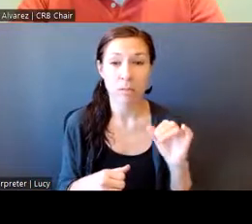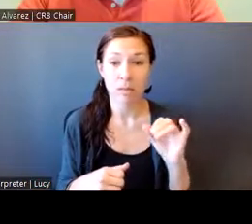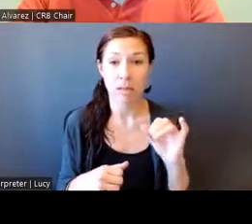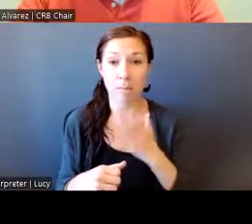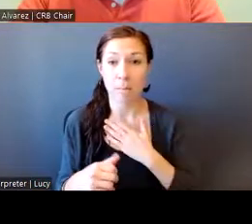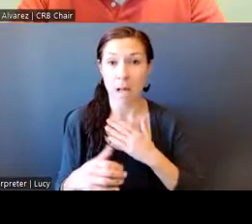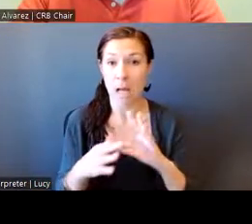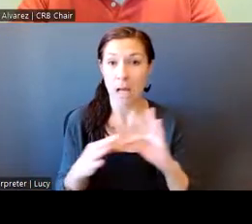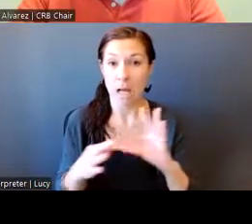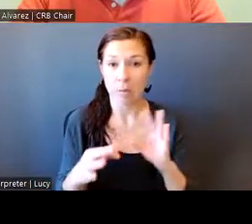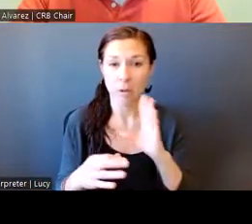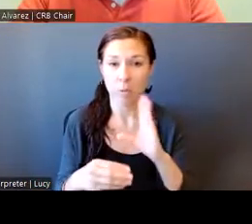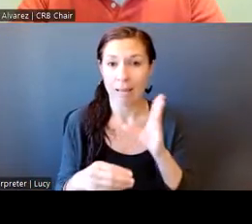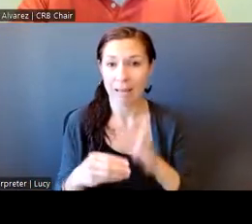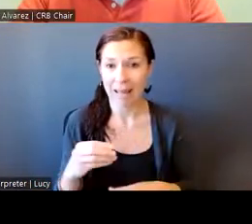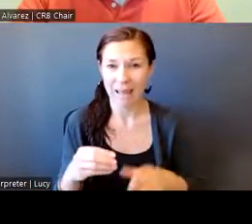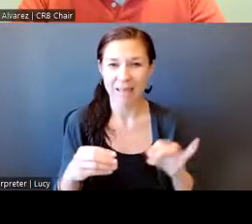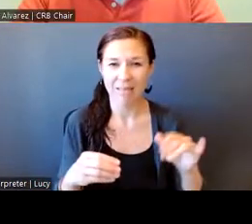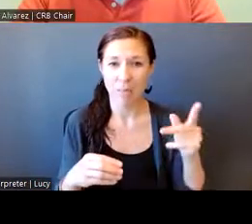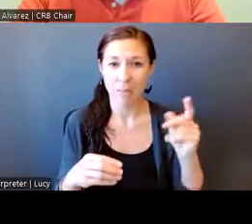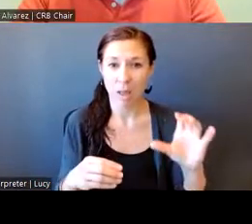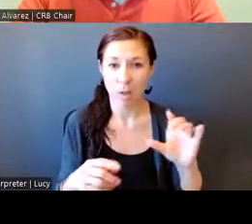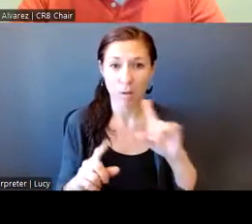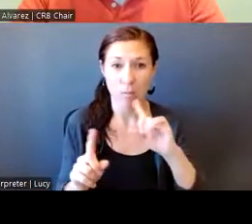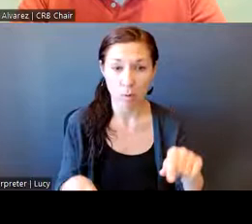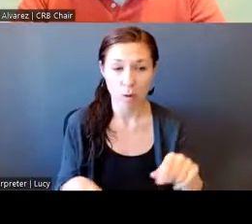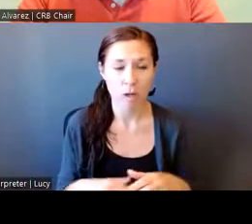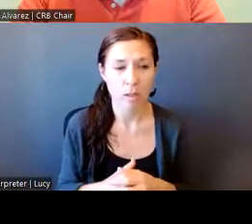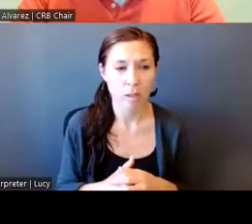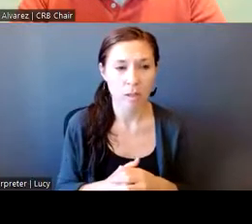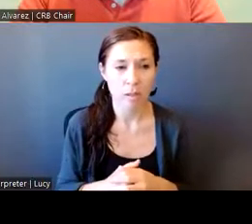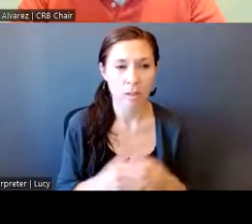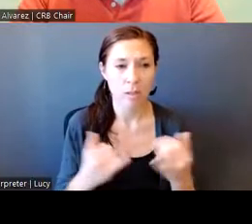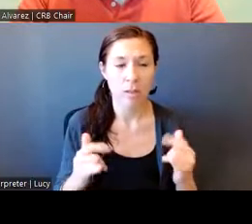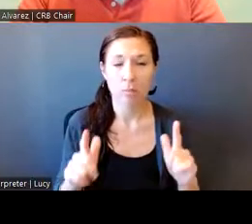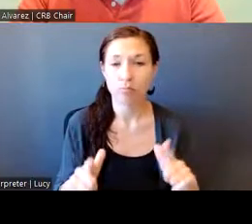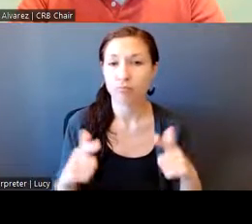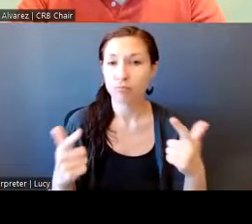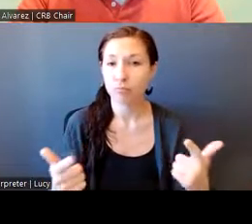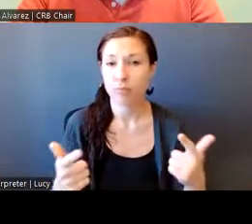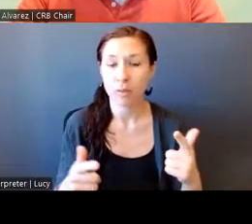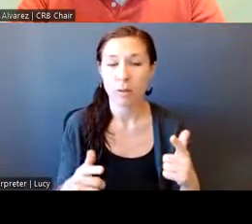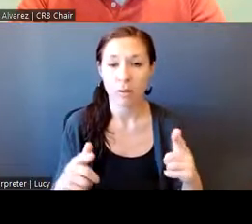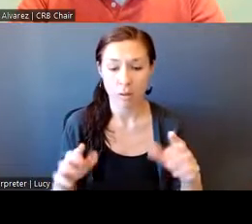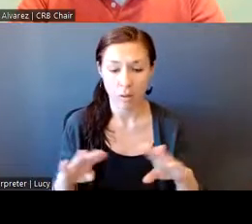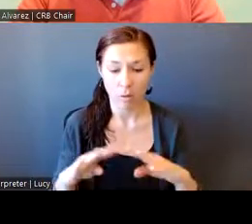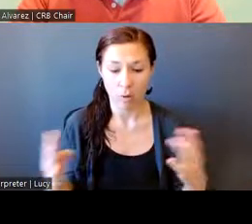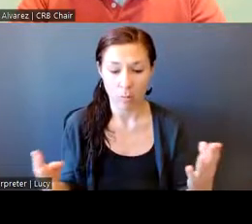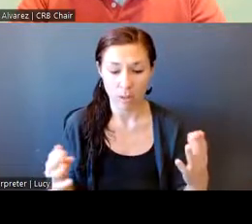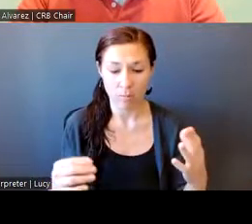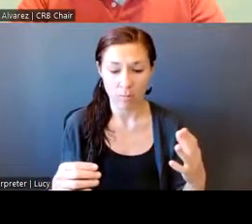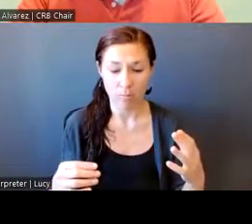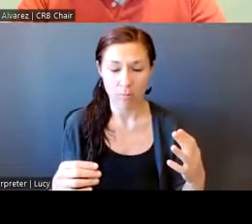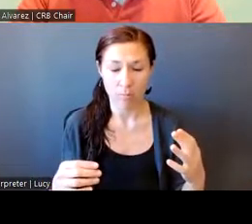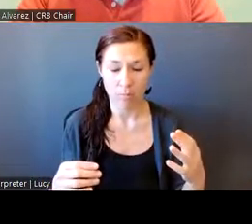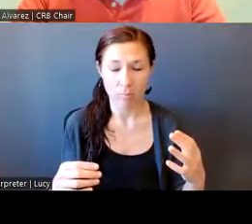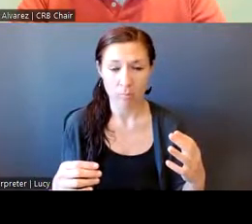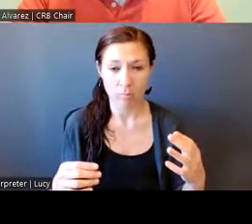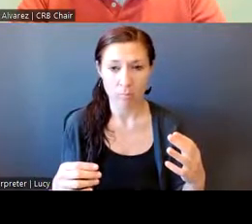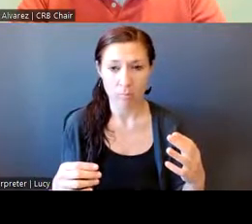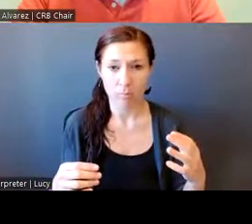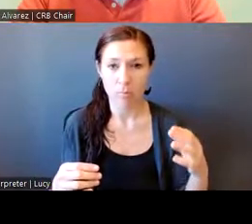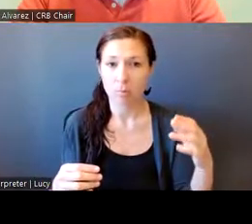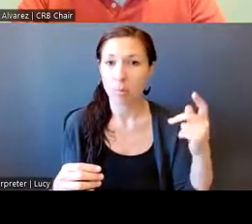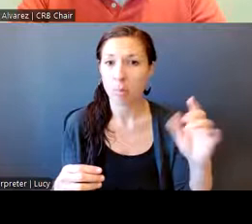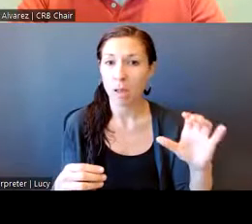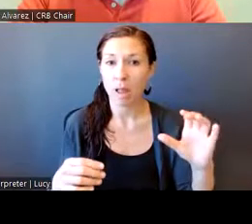public, on our public report, but, um, now open it up for public comment period. So again, we're going to give you about